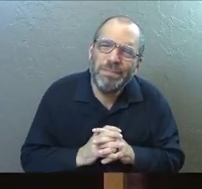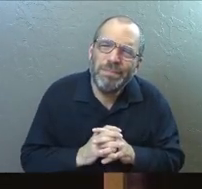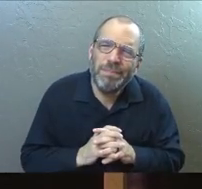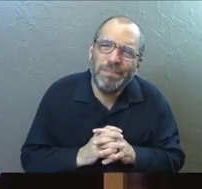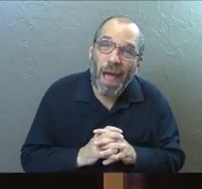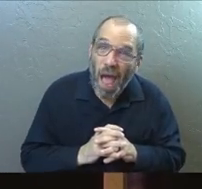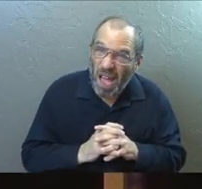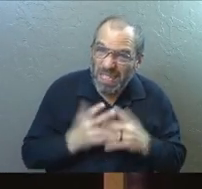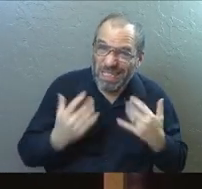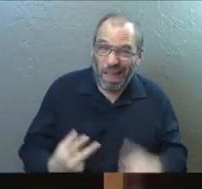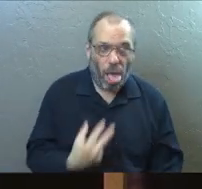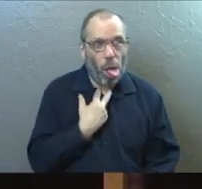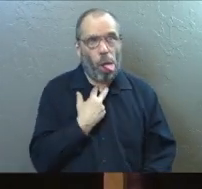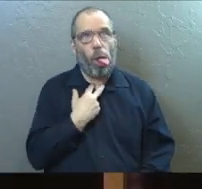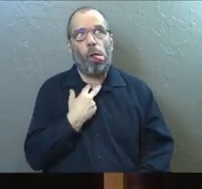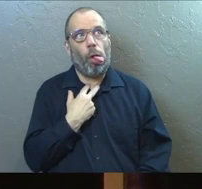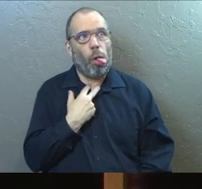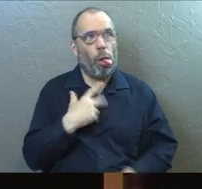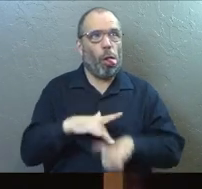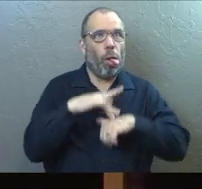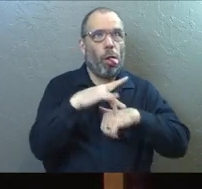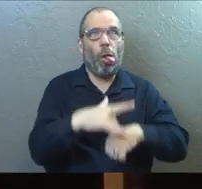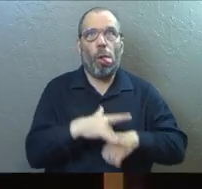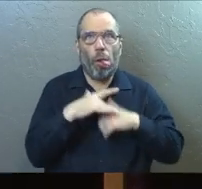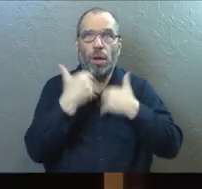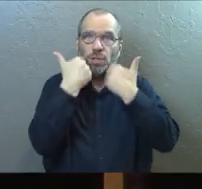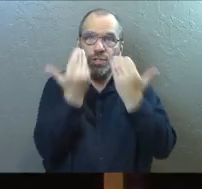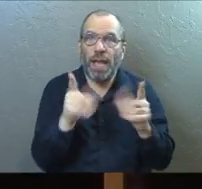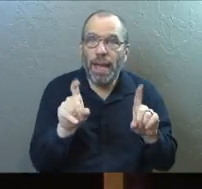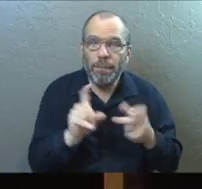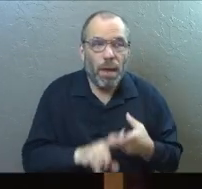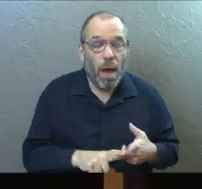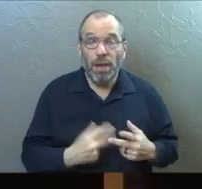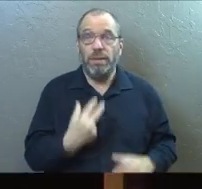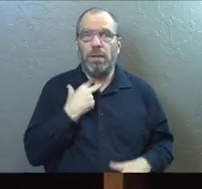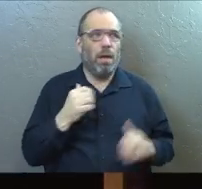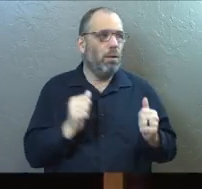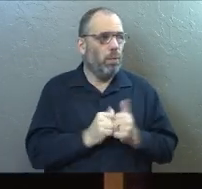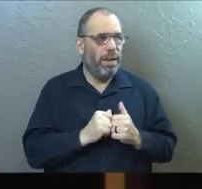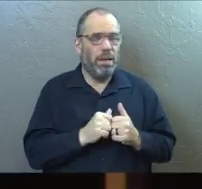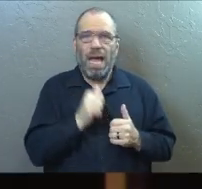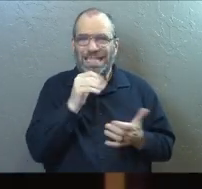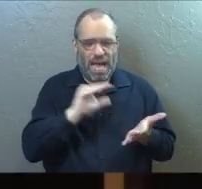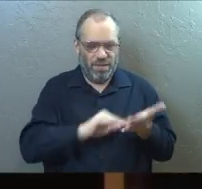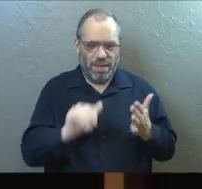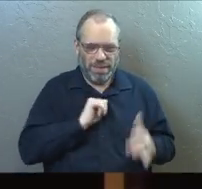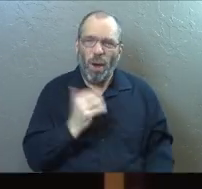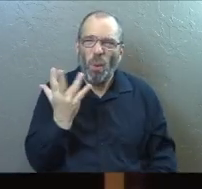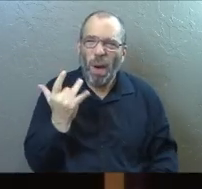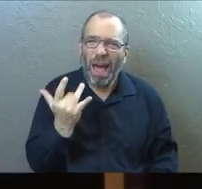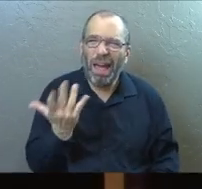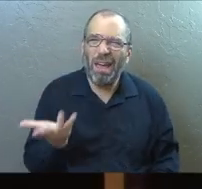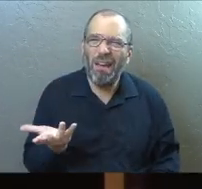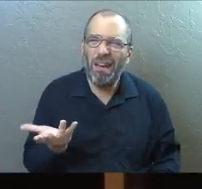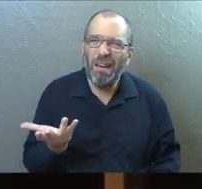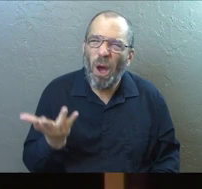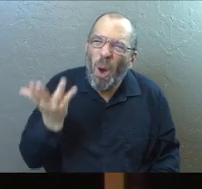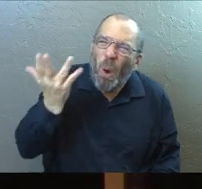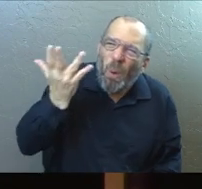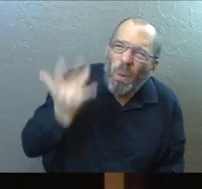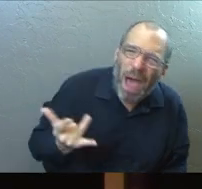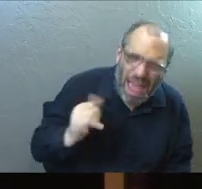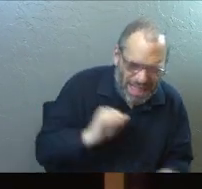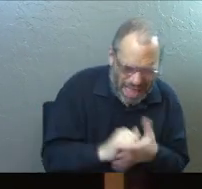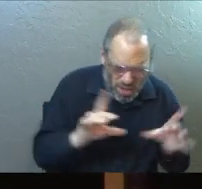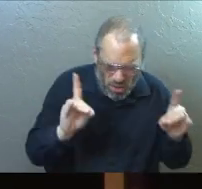Are you still stuck in your past and in your shame? Are you still stuck with not forgiving yourself? Why? Why are